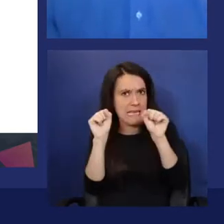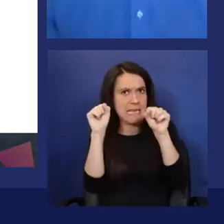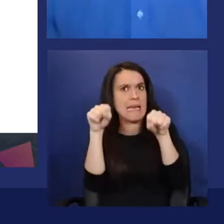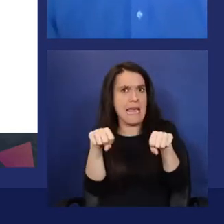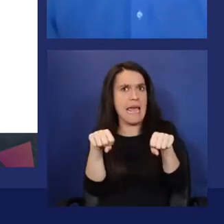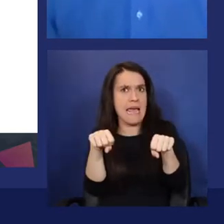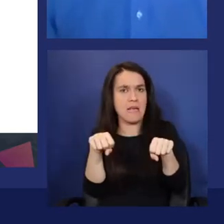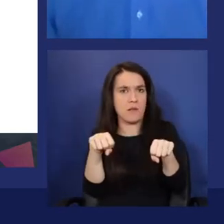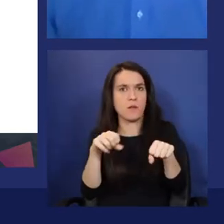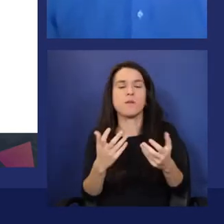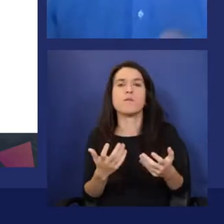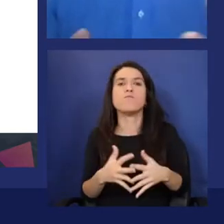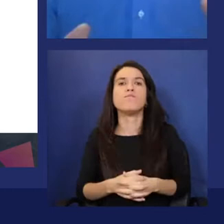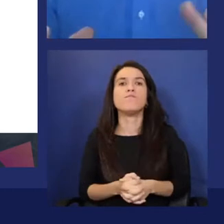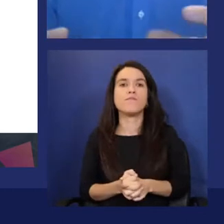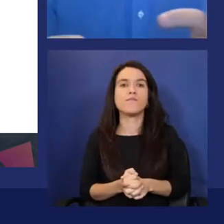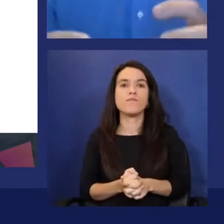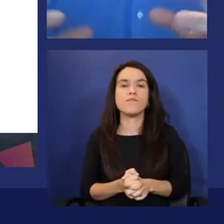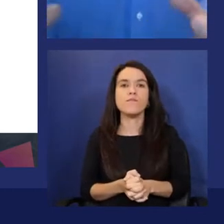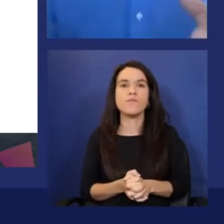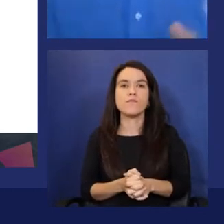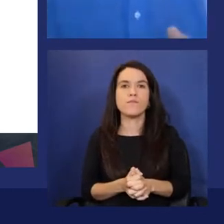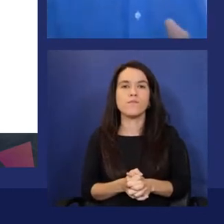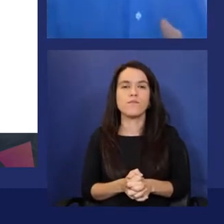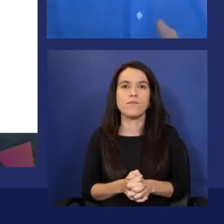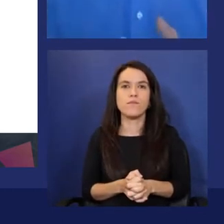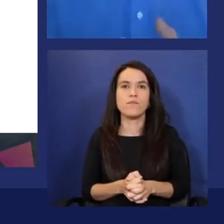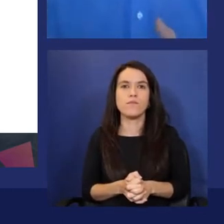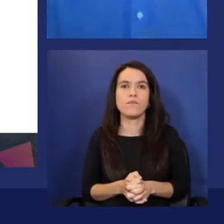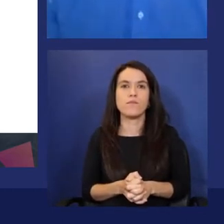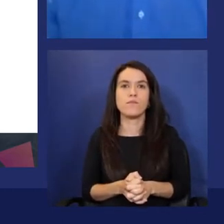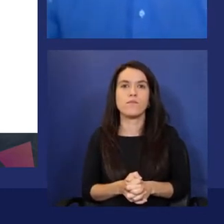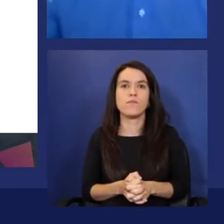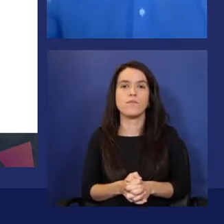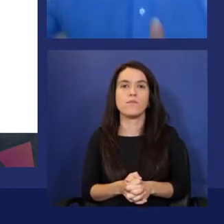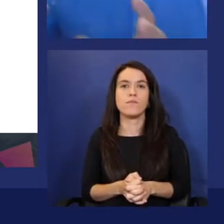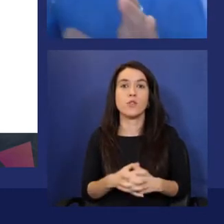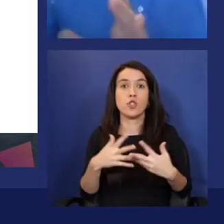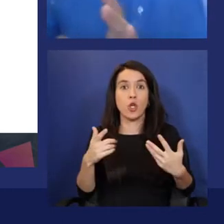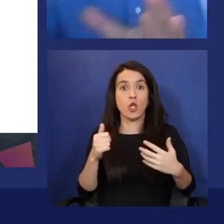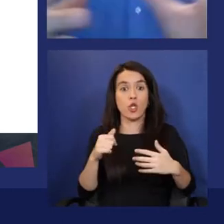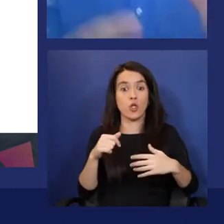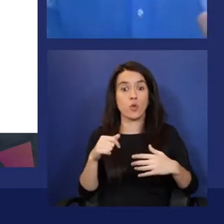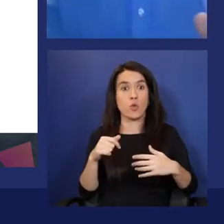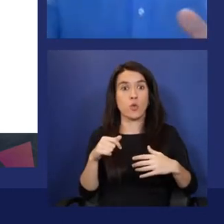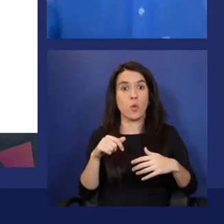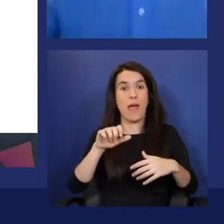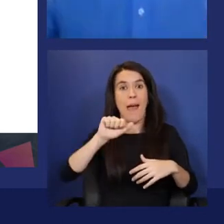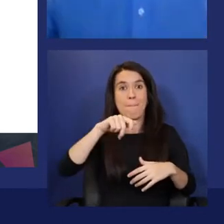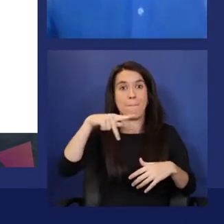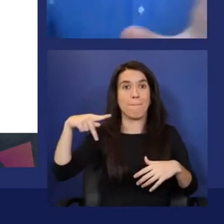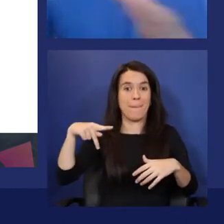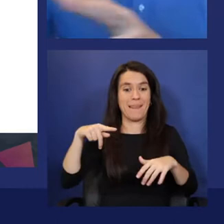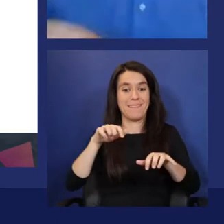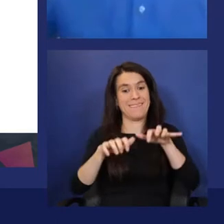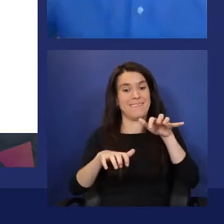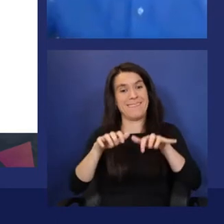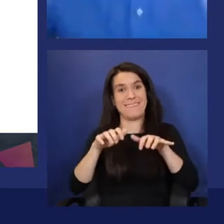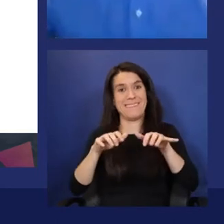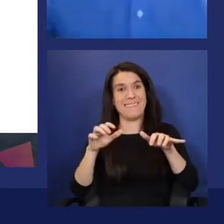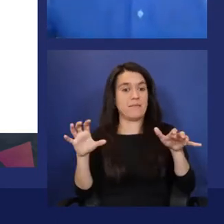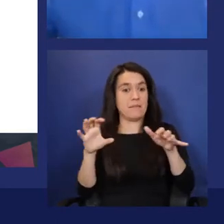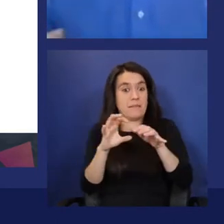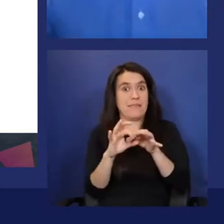build the holographic app that connects the device to some